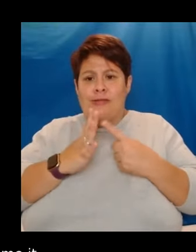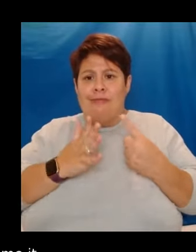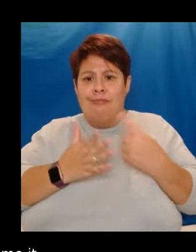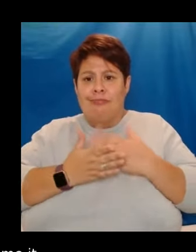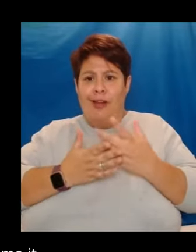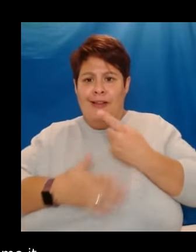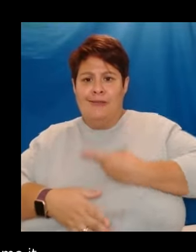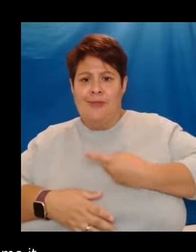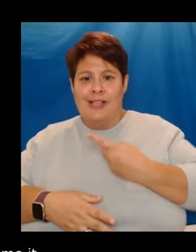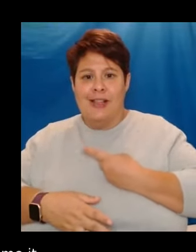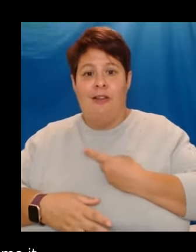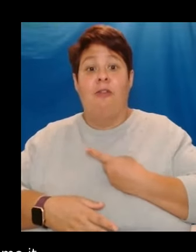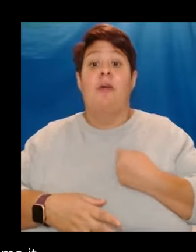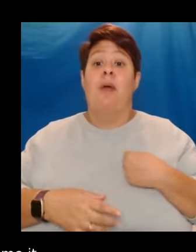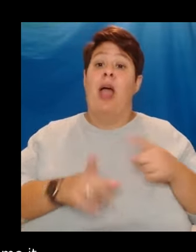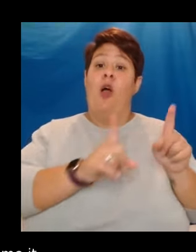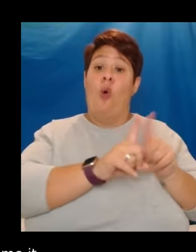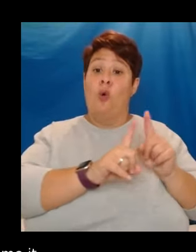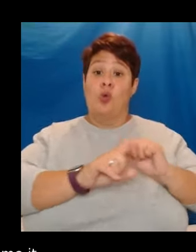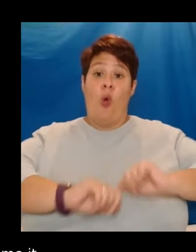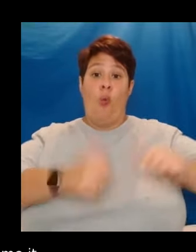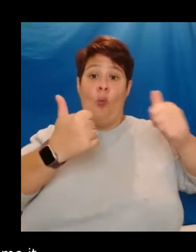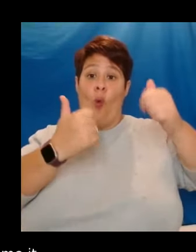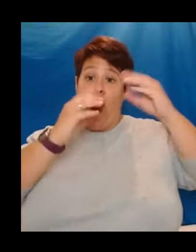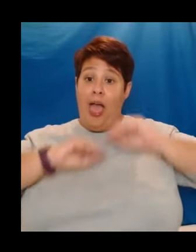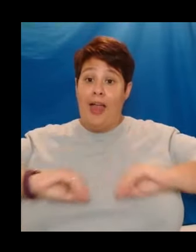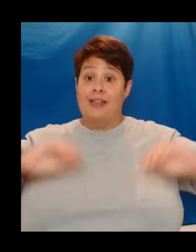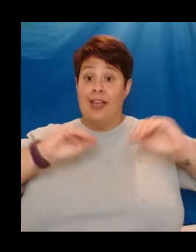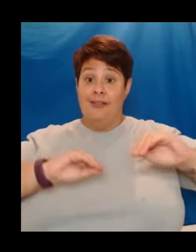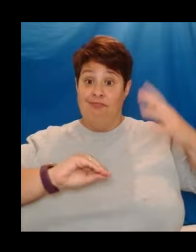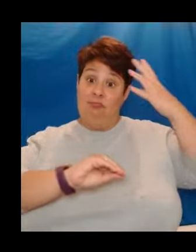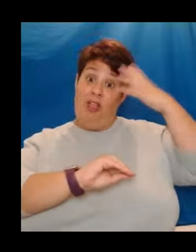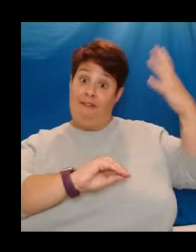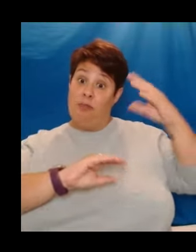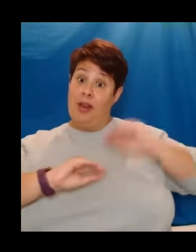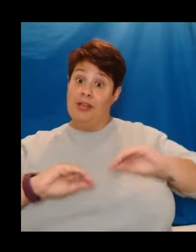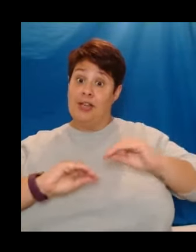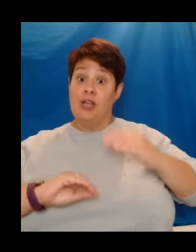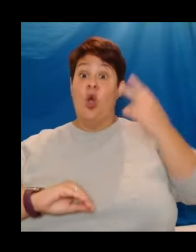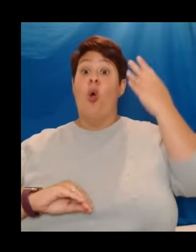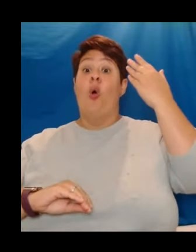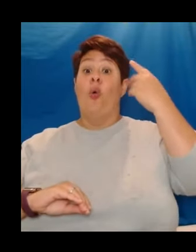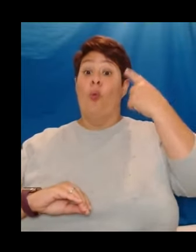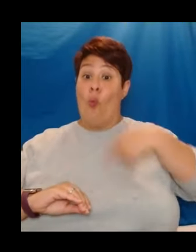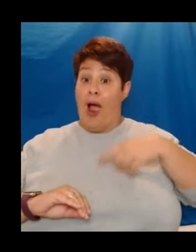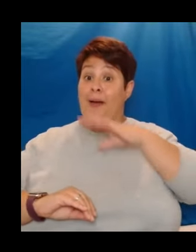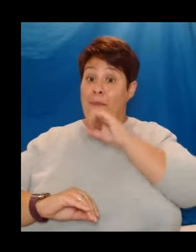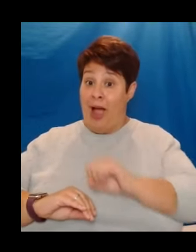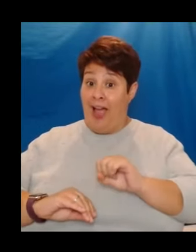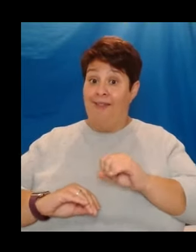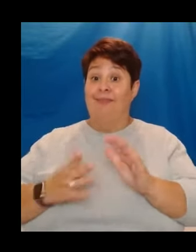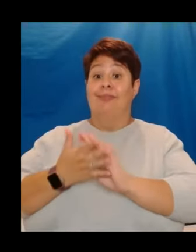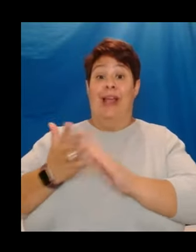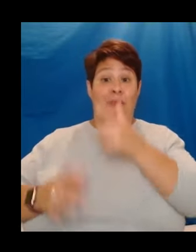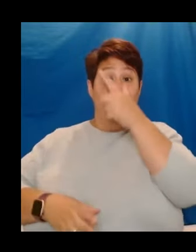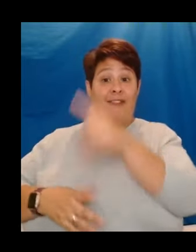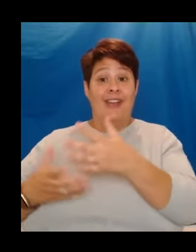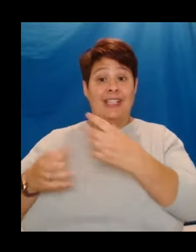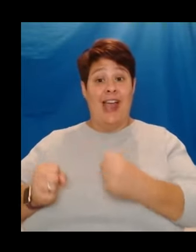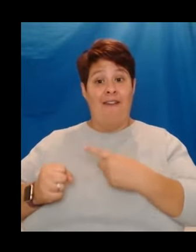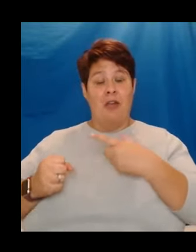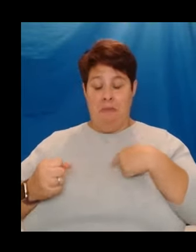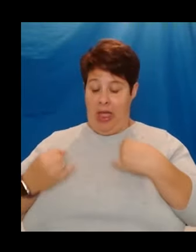But I am also a well-educated, state-educated, but well-educated white man with all the privileges that that entails. My condition was invisible.